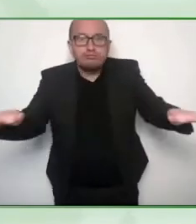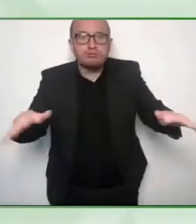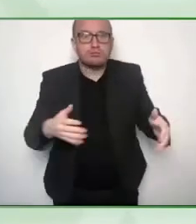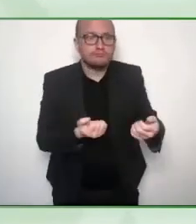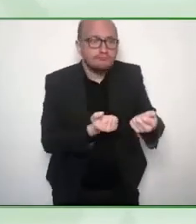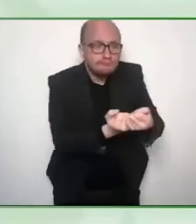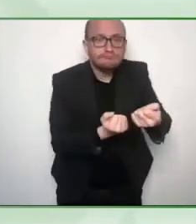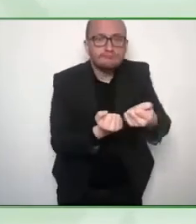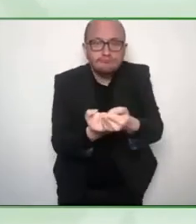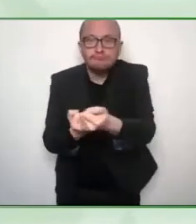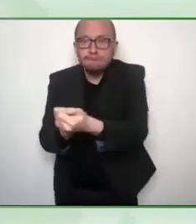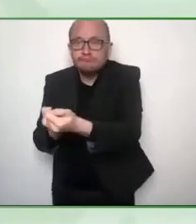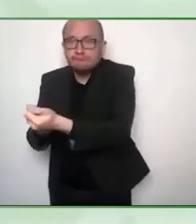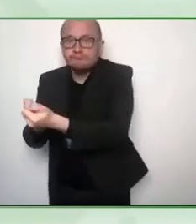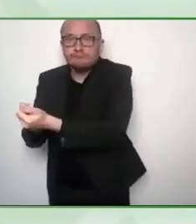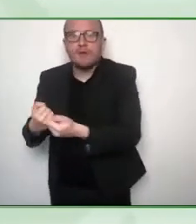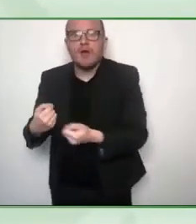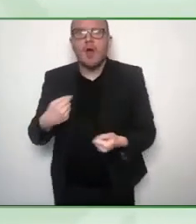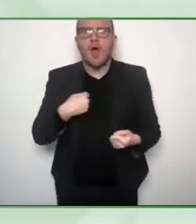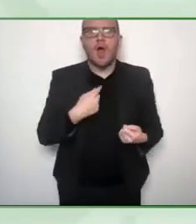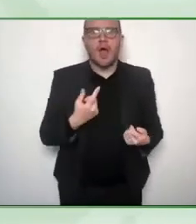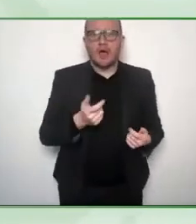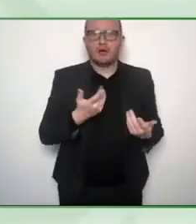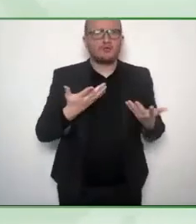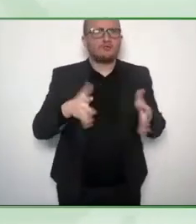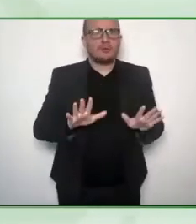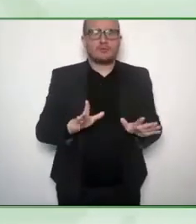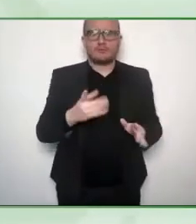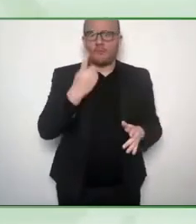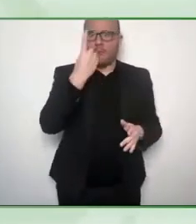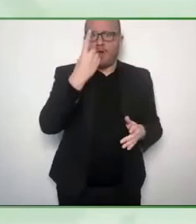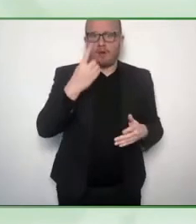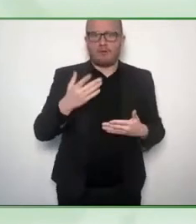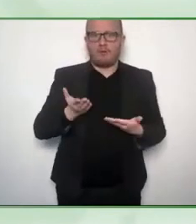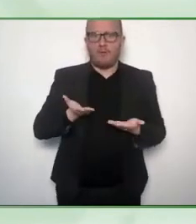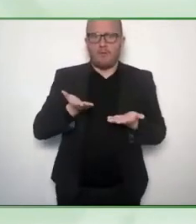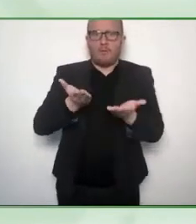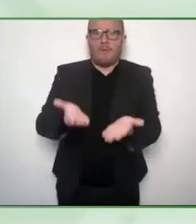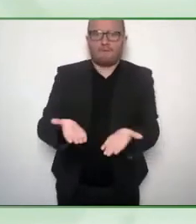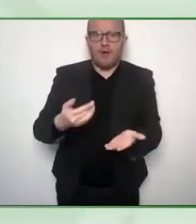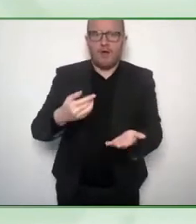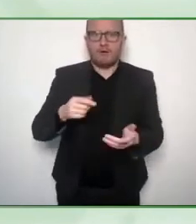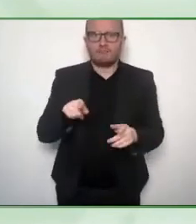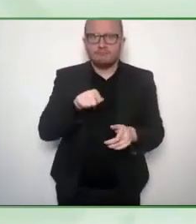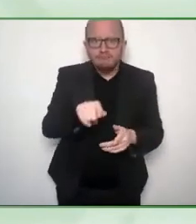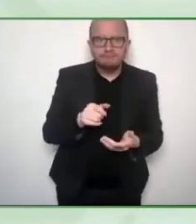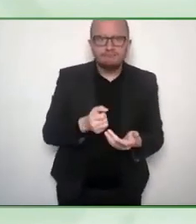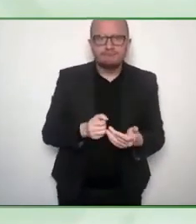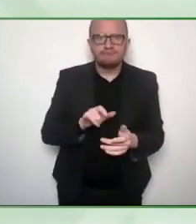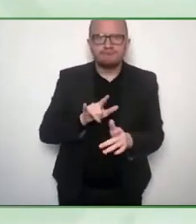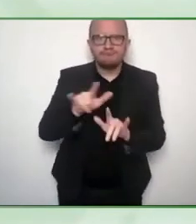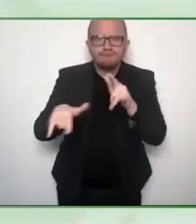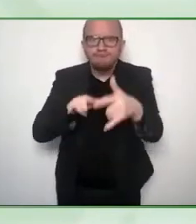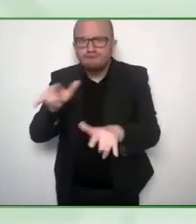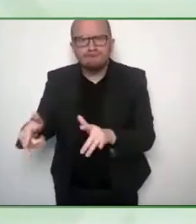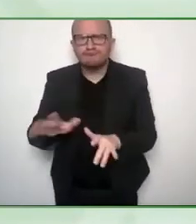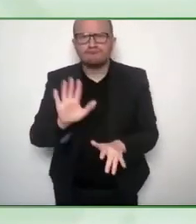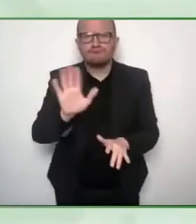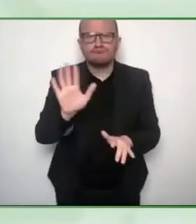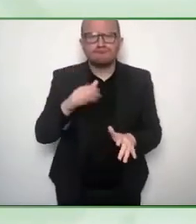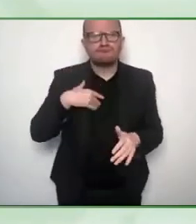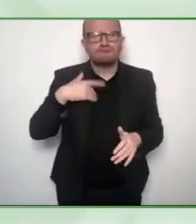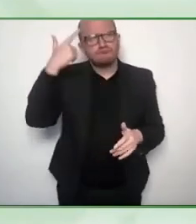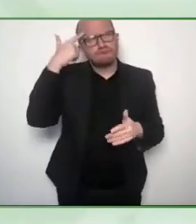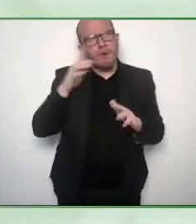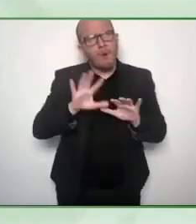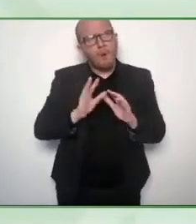enabler. And how we can reach out to 1.3 billion people with disabilities and